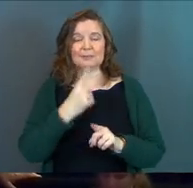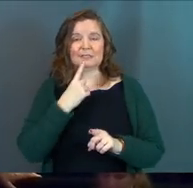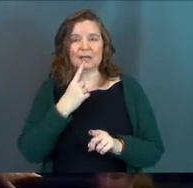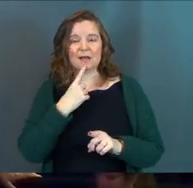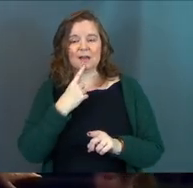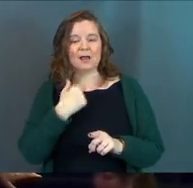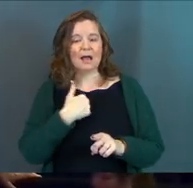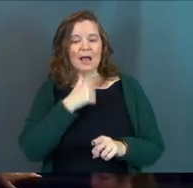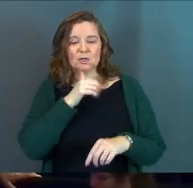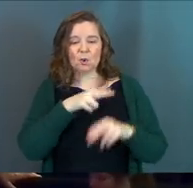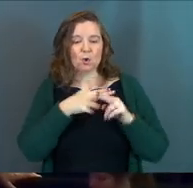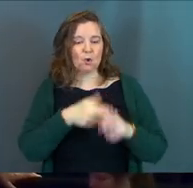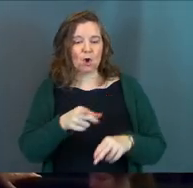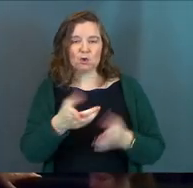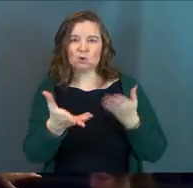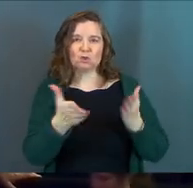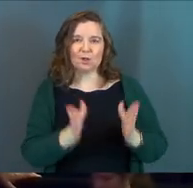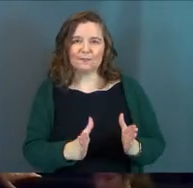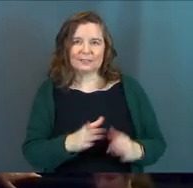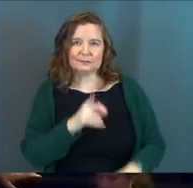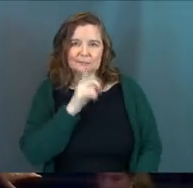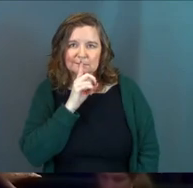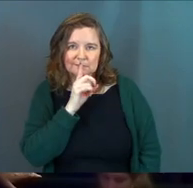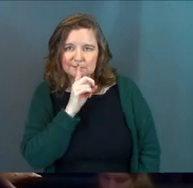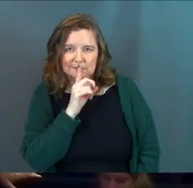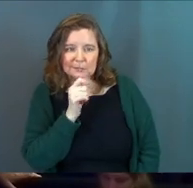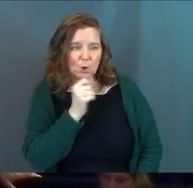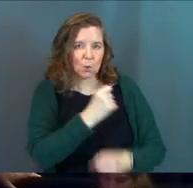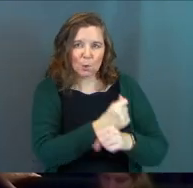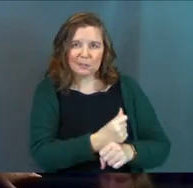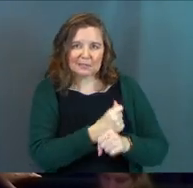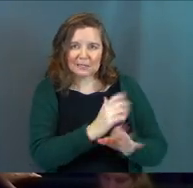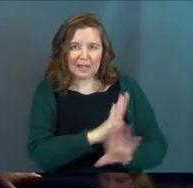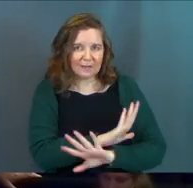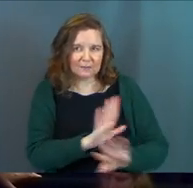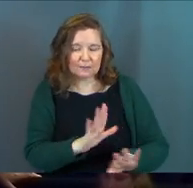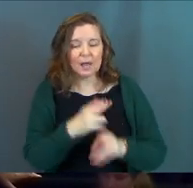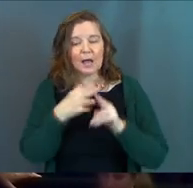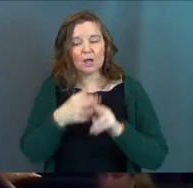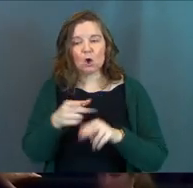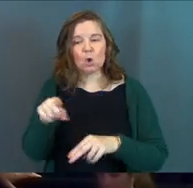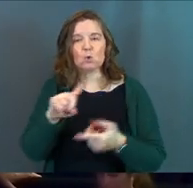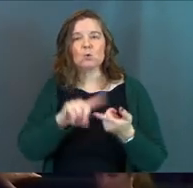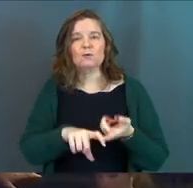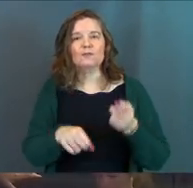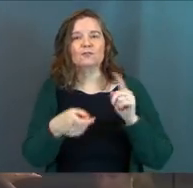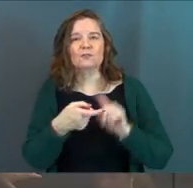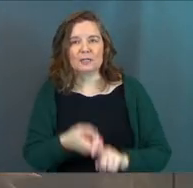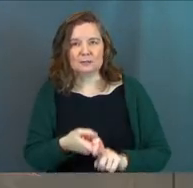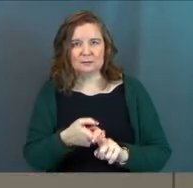says, I don't call you servants. I don't call you slaves. He I call you friends.